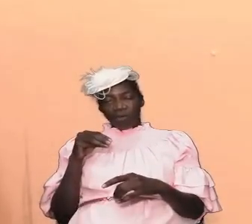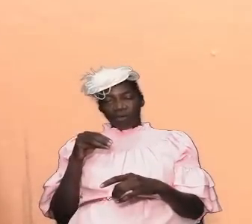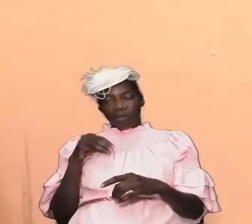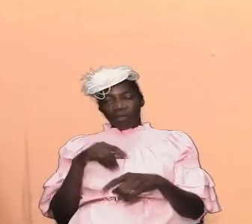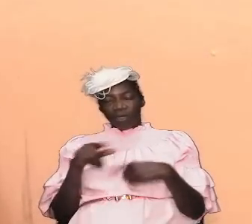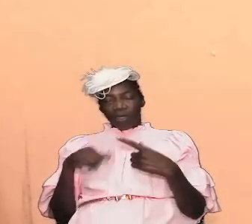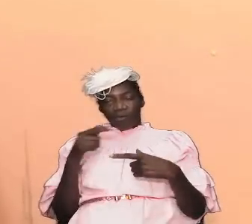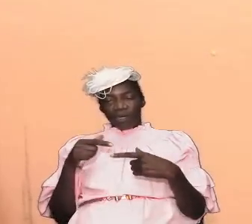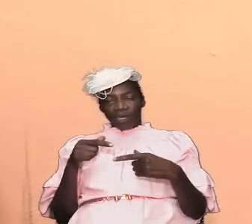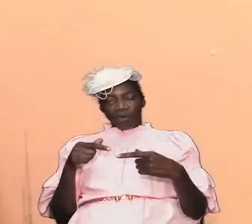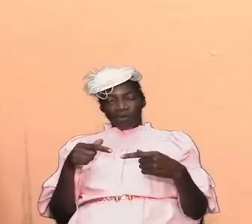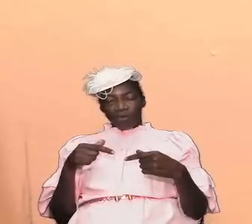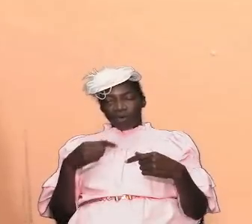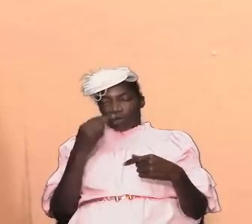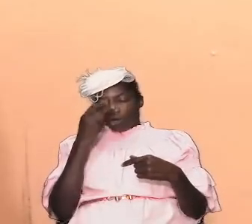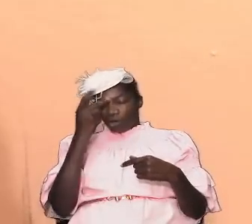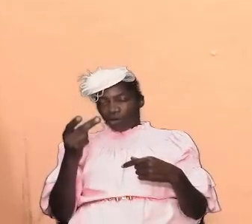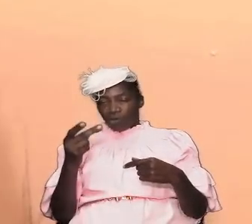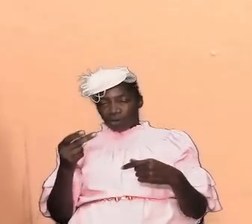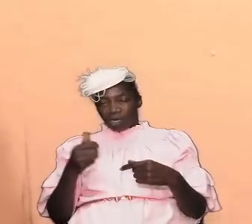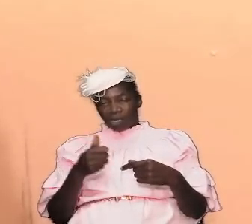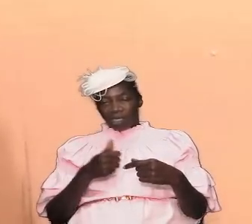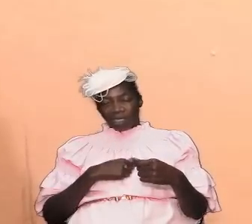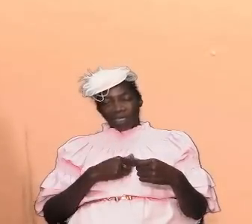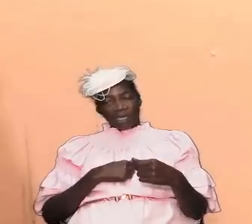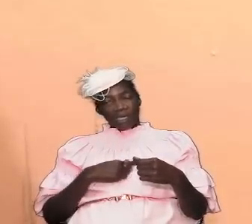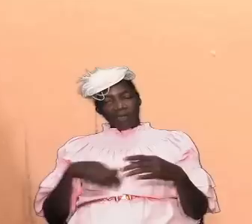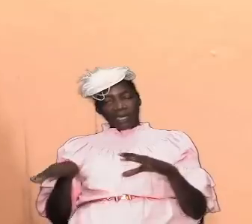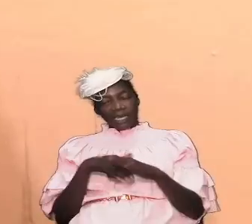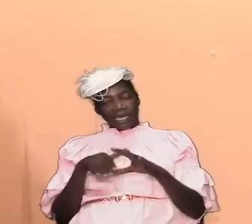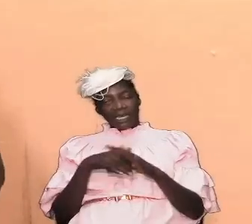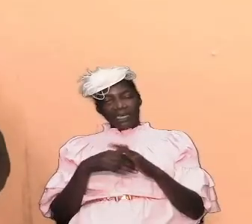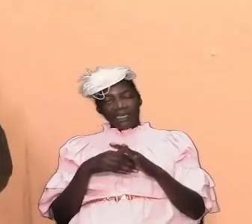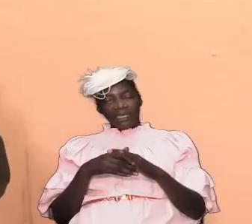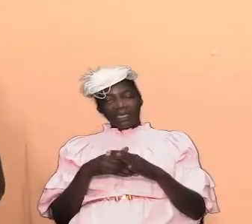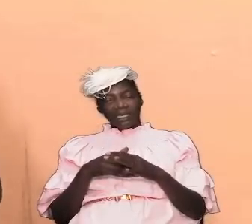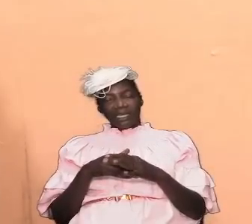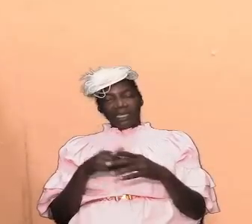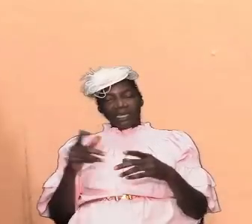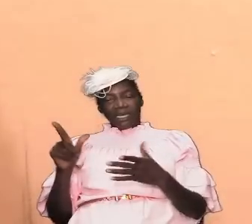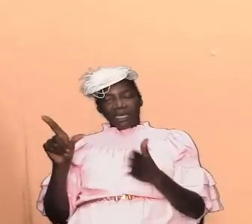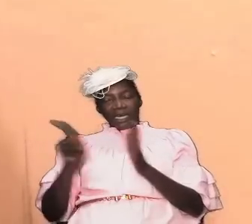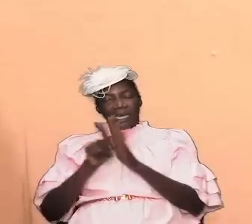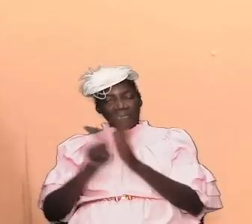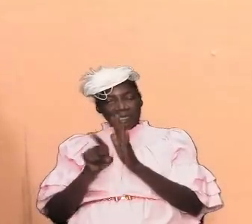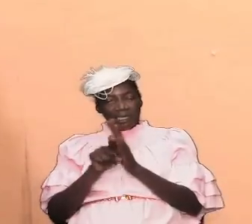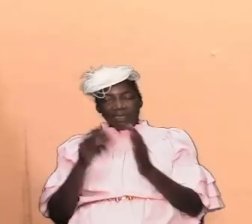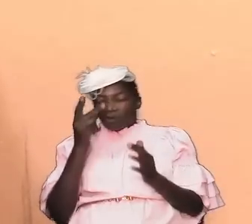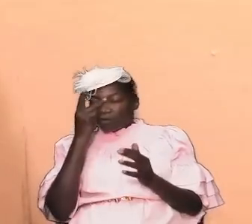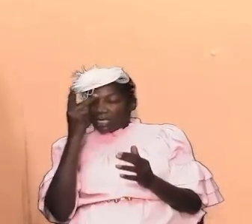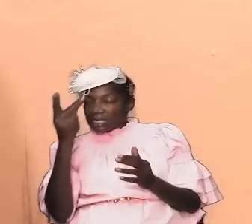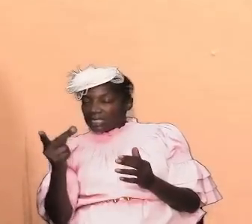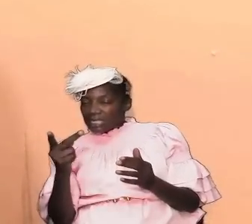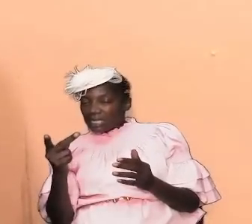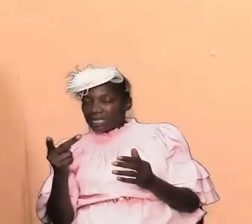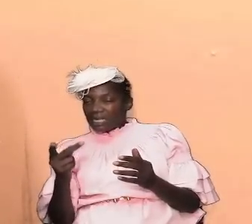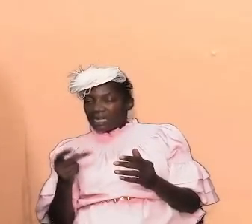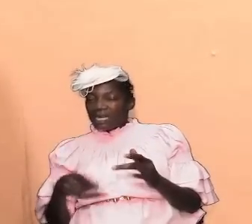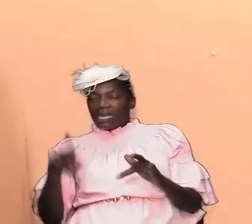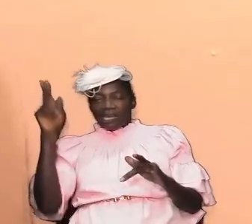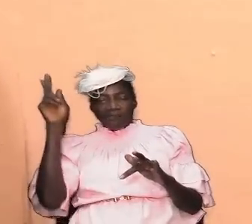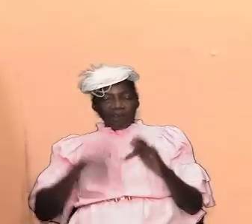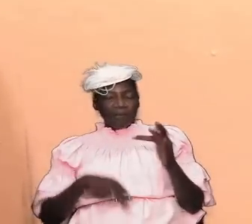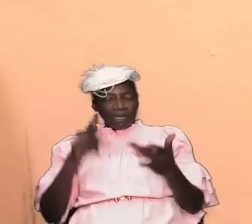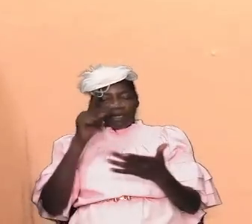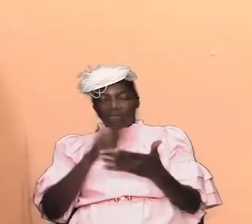those lessons we can see and will see if we are on target or if we have missed the